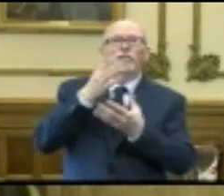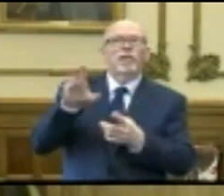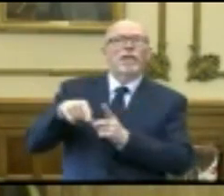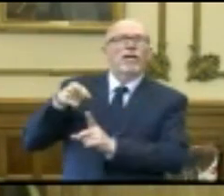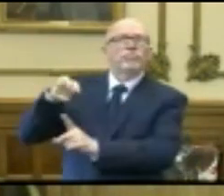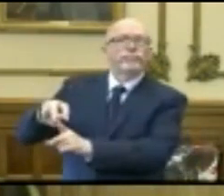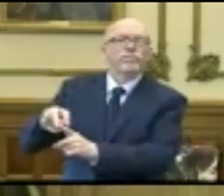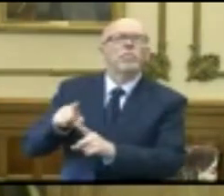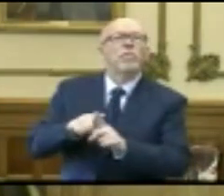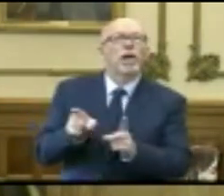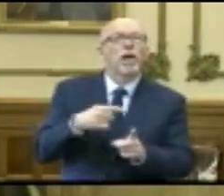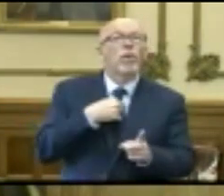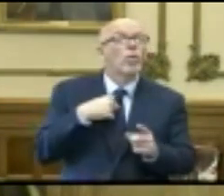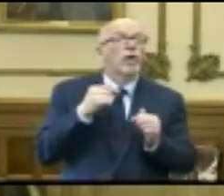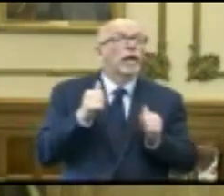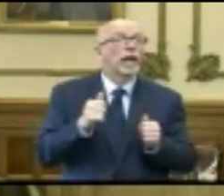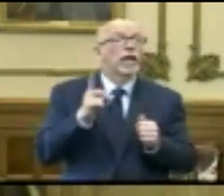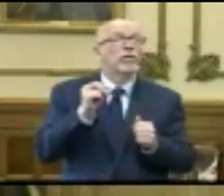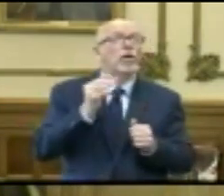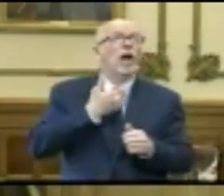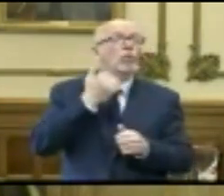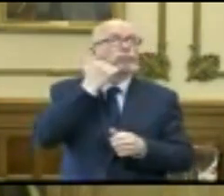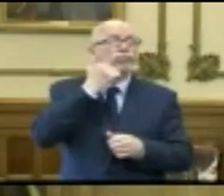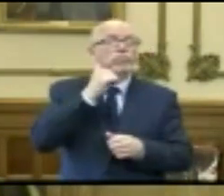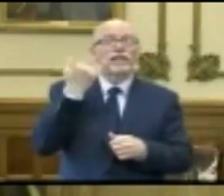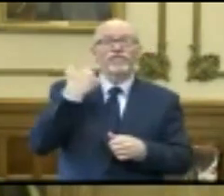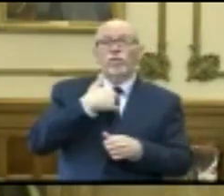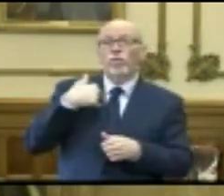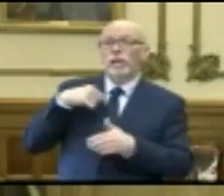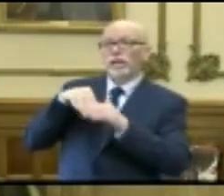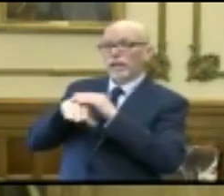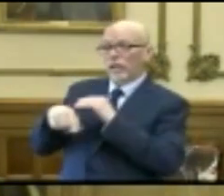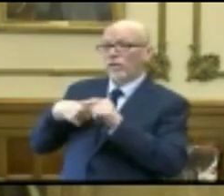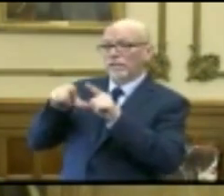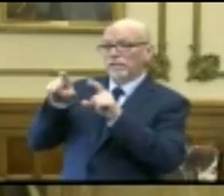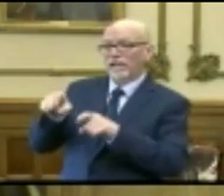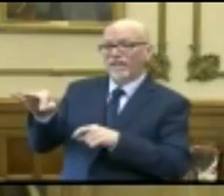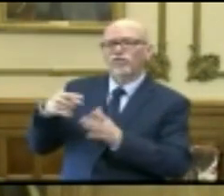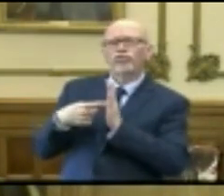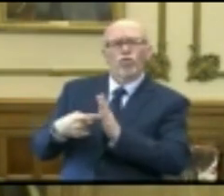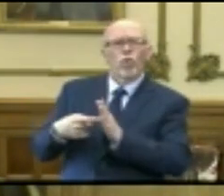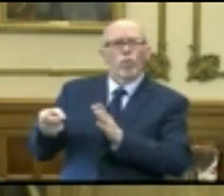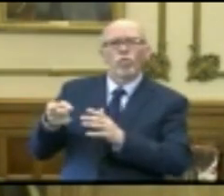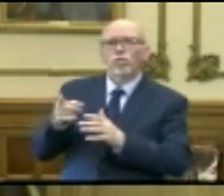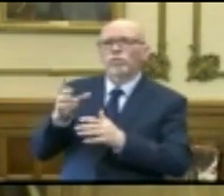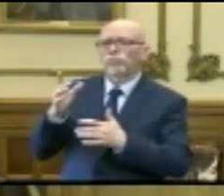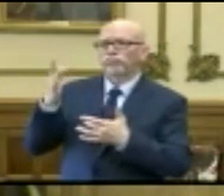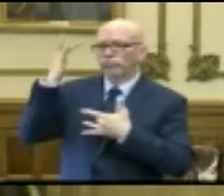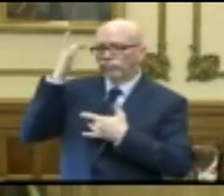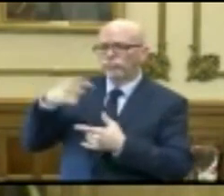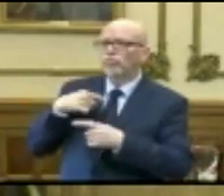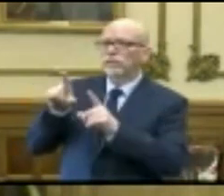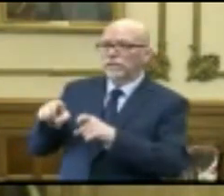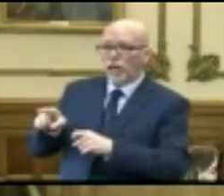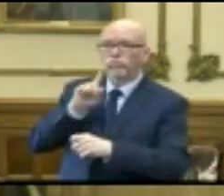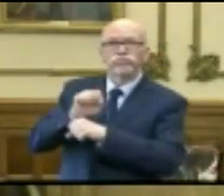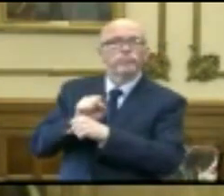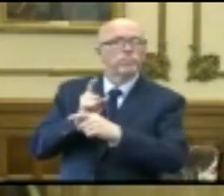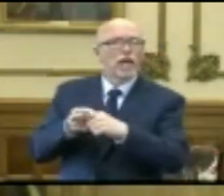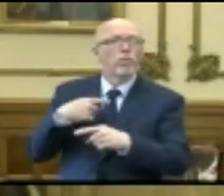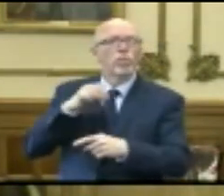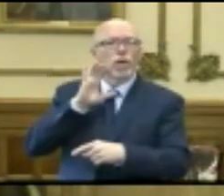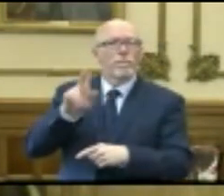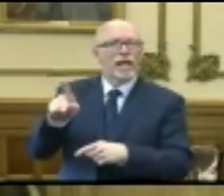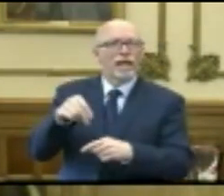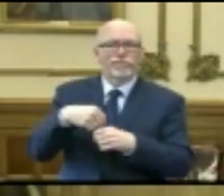I can tell you what we do in routine if we go in and test somebody that's symptomatic and they're positive. As I mentioned, we're back in within the